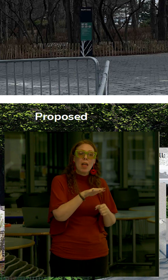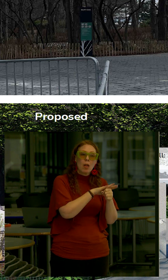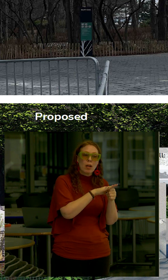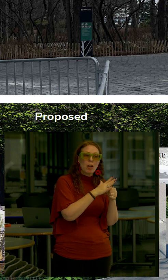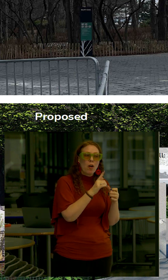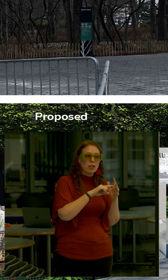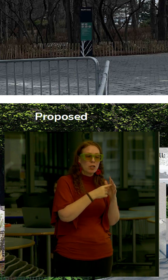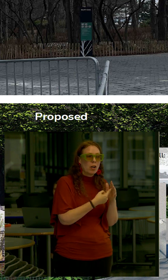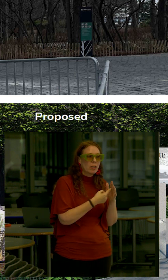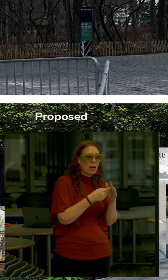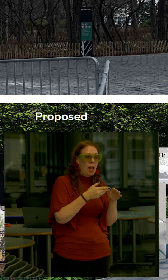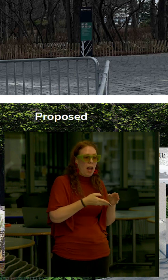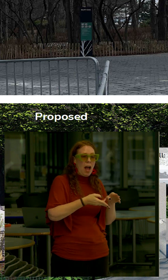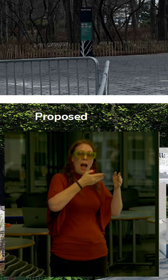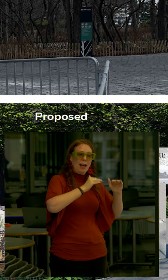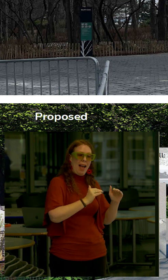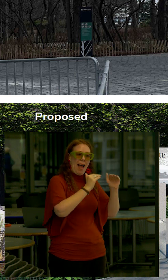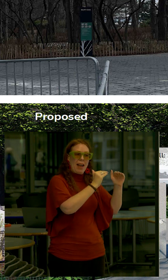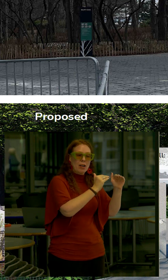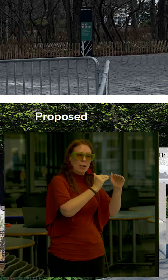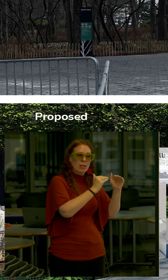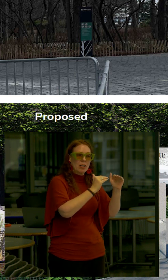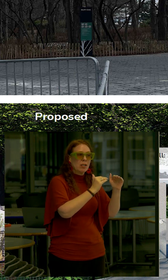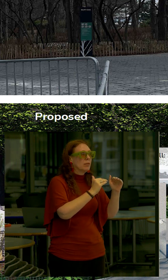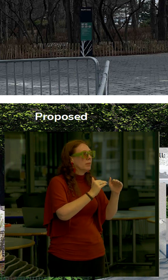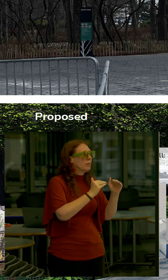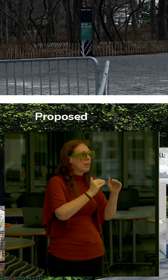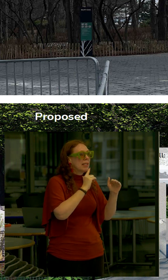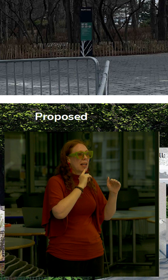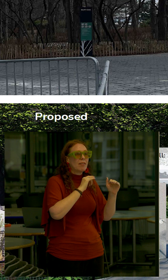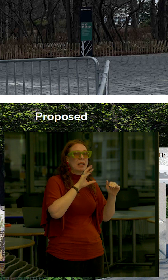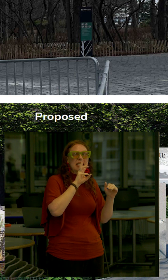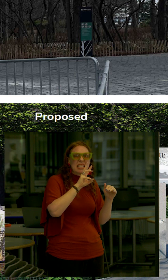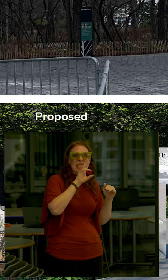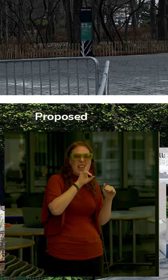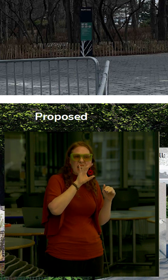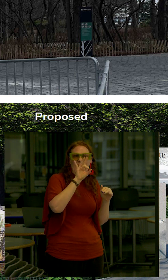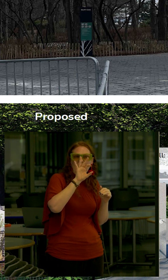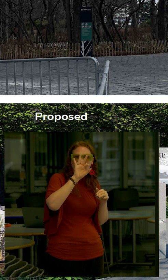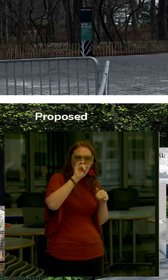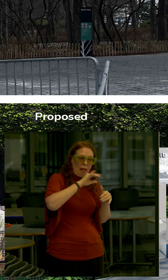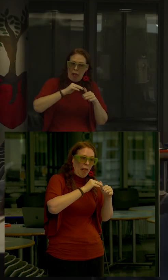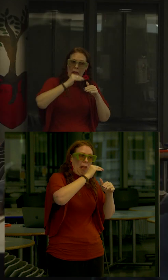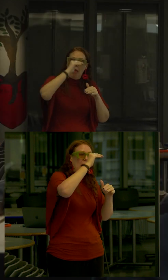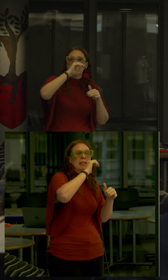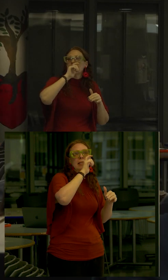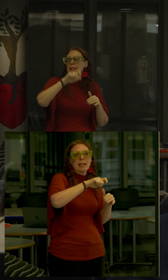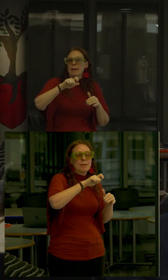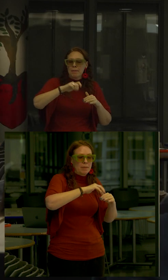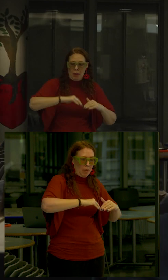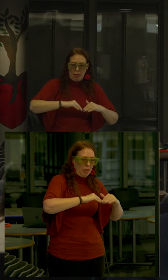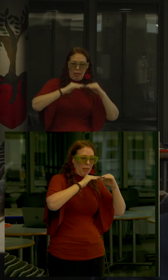already starting from a little bit of a high elevation so the thing that's coming up doesn't have to be six seven eight feet then there are other